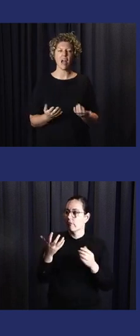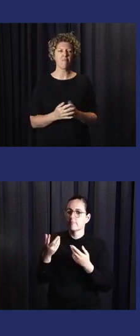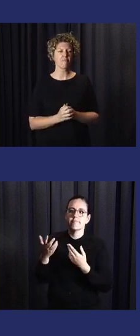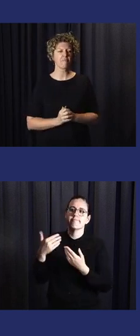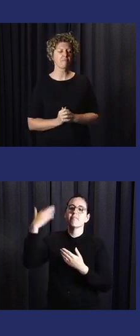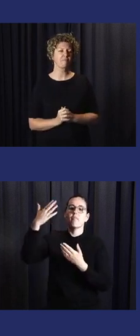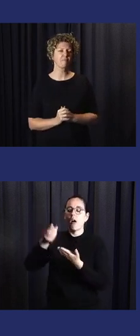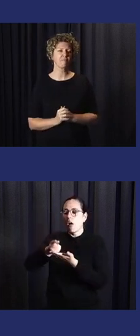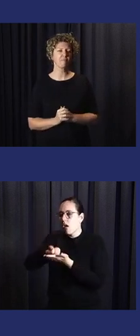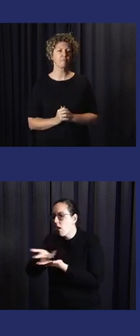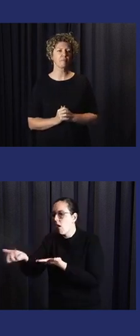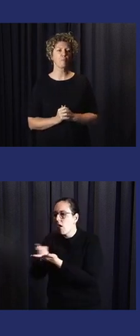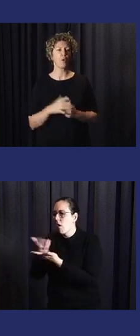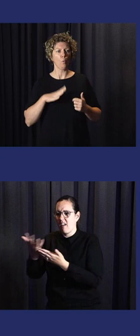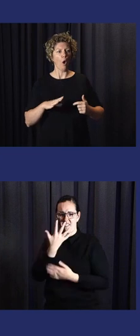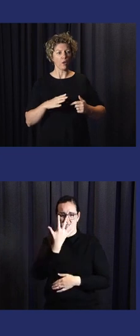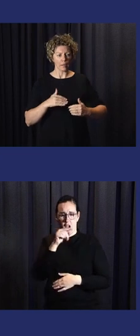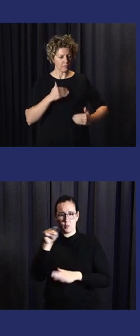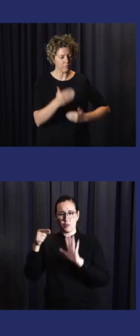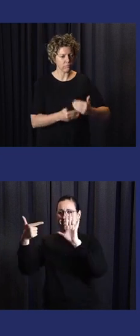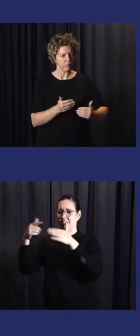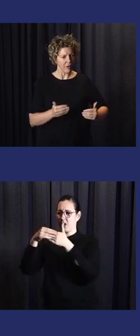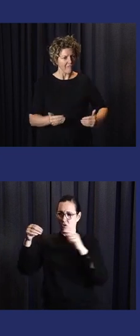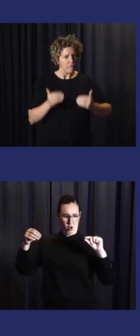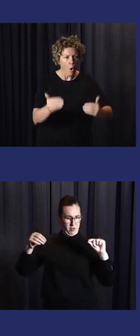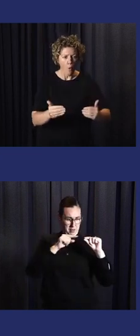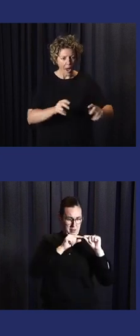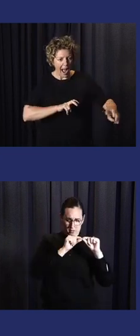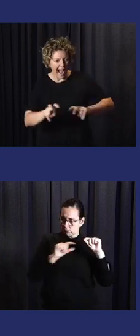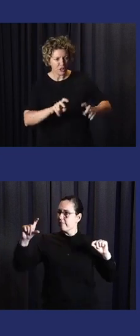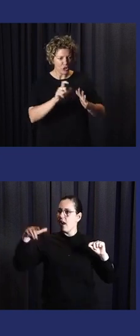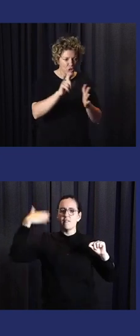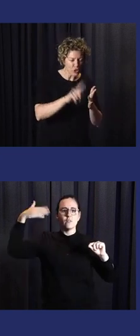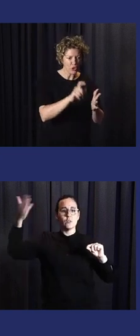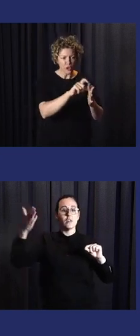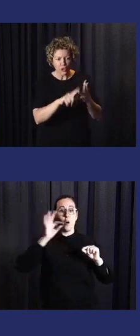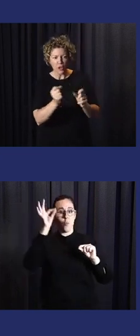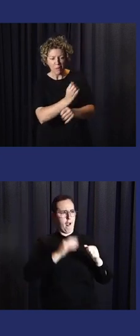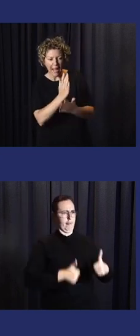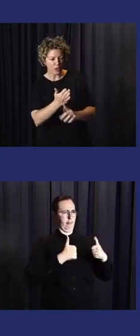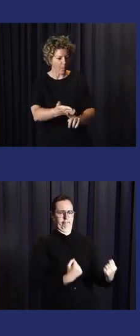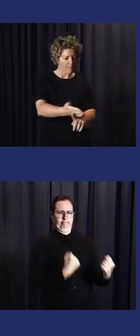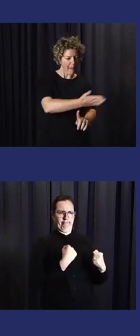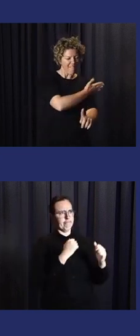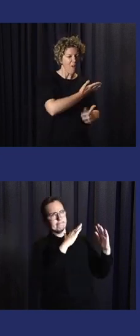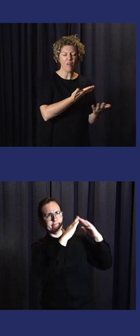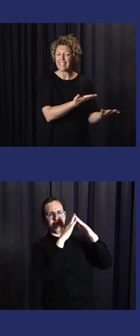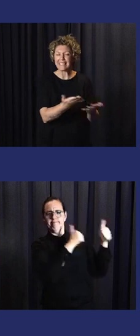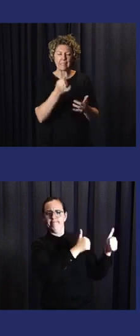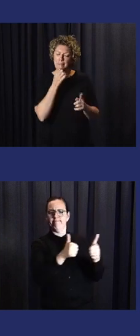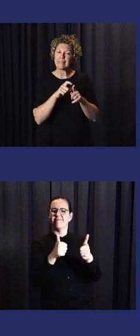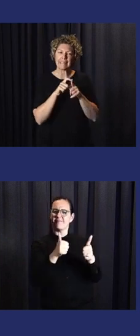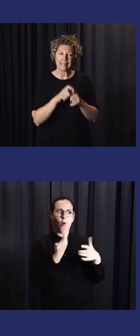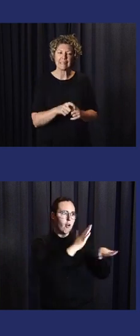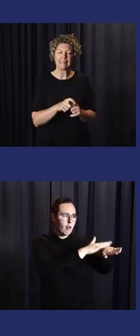it's still very challenging for us to mobilise the resources